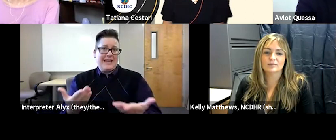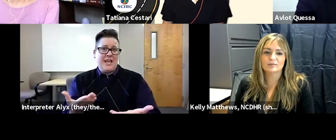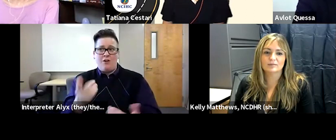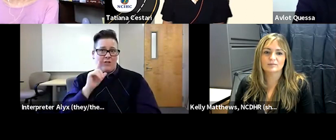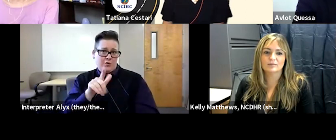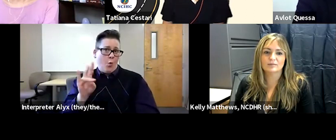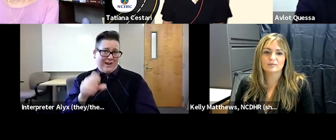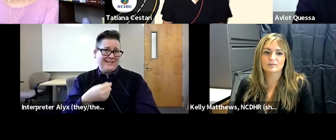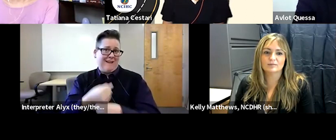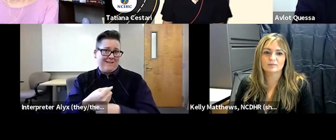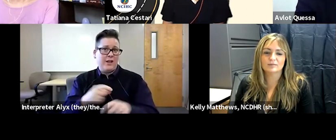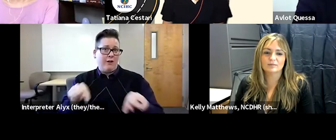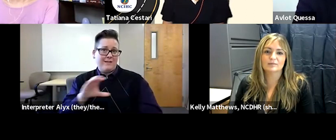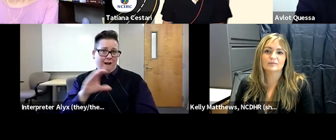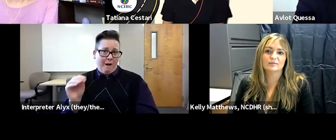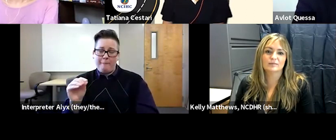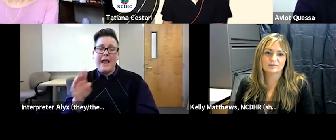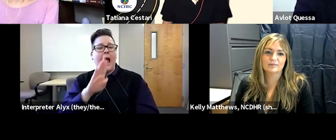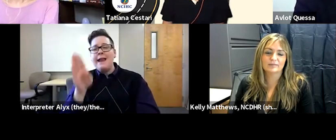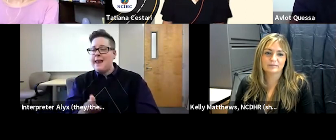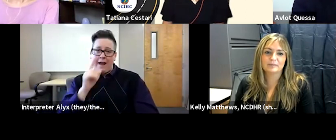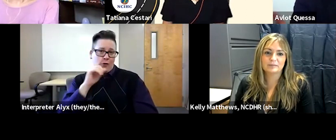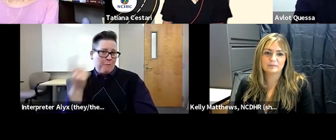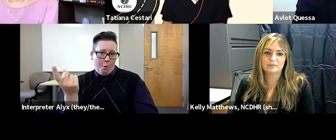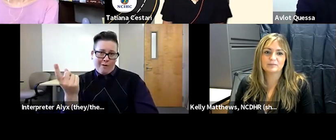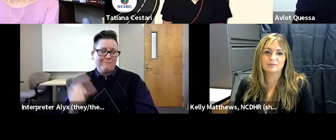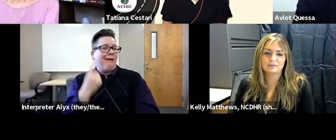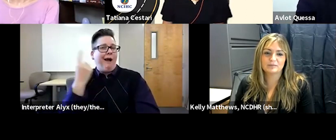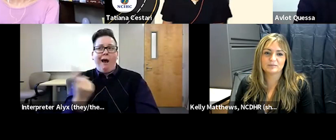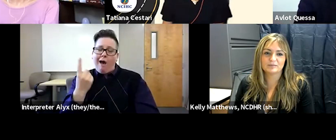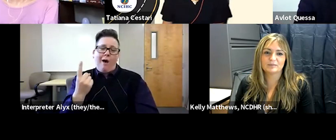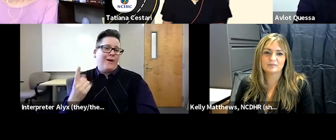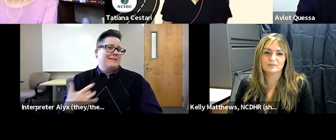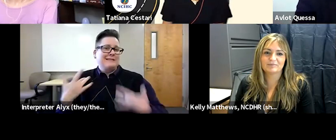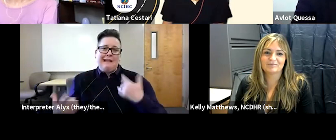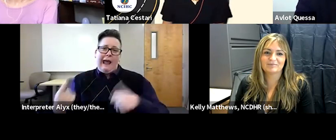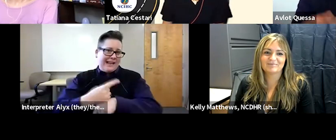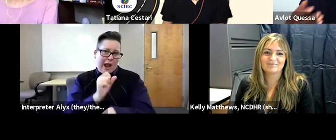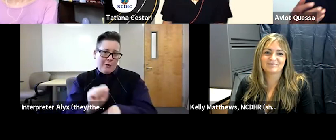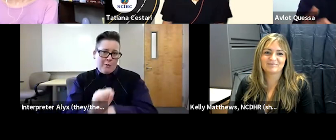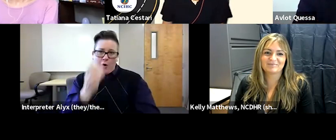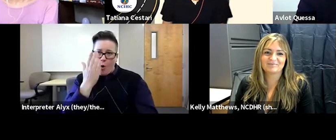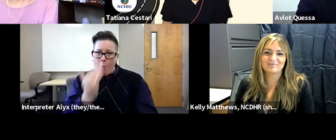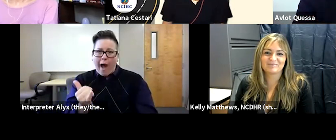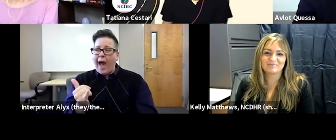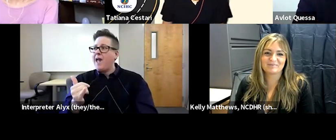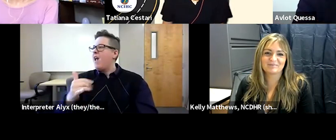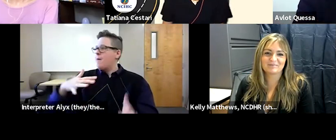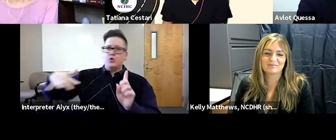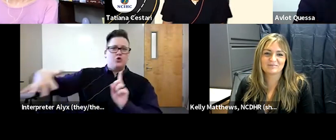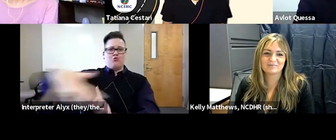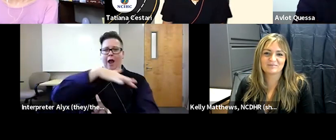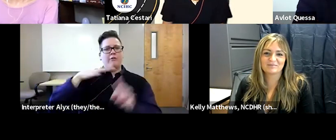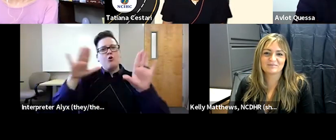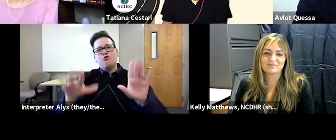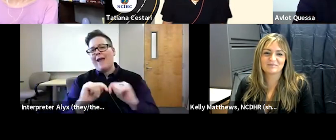27 years i never get bored it's always another exciting day to come to work because i'm surrounded by a great